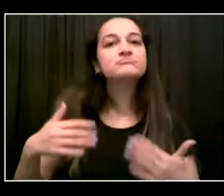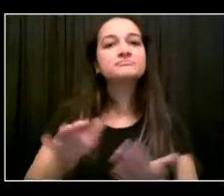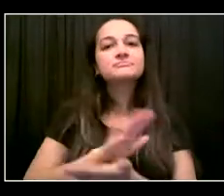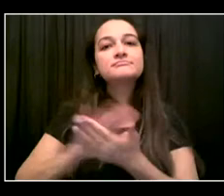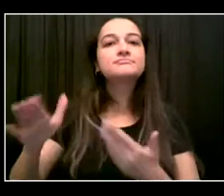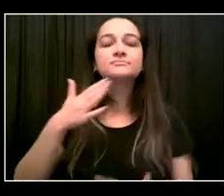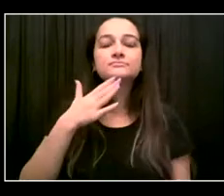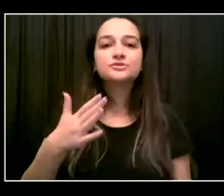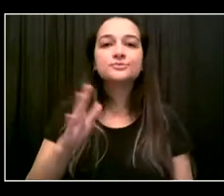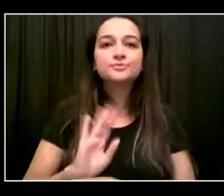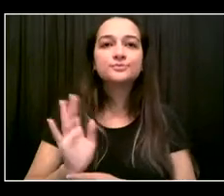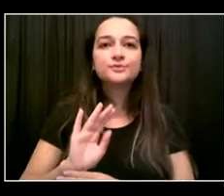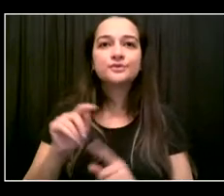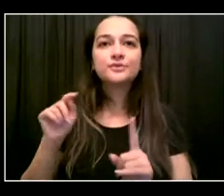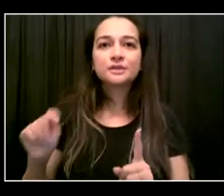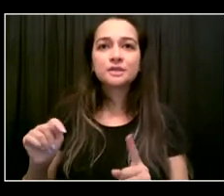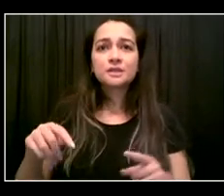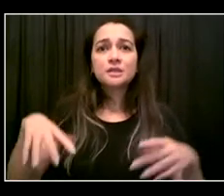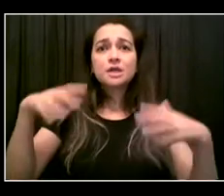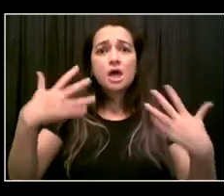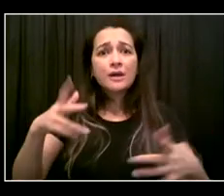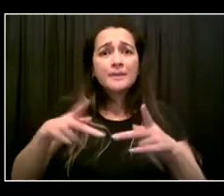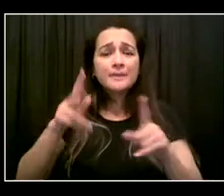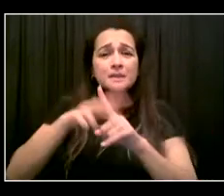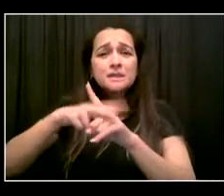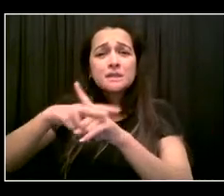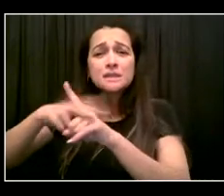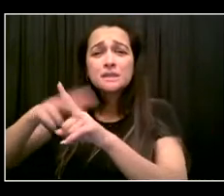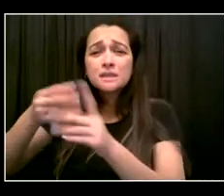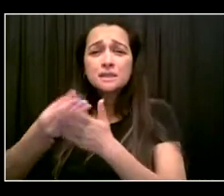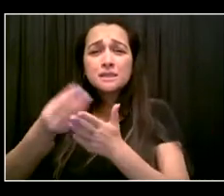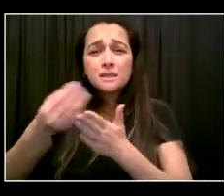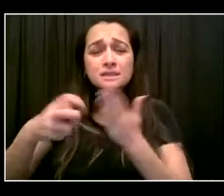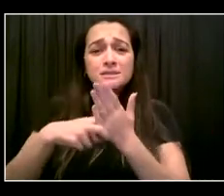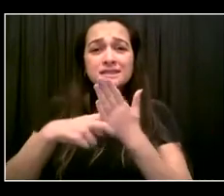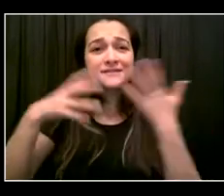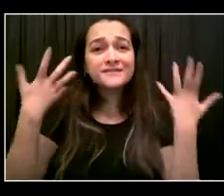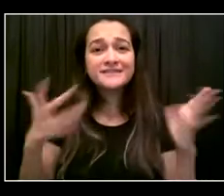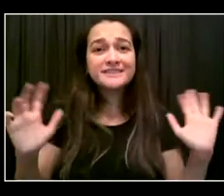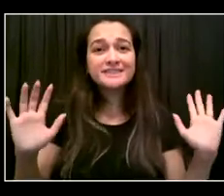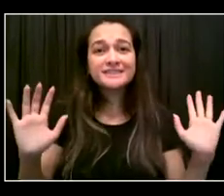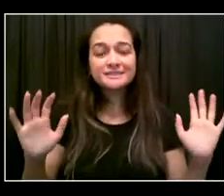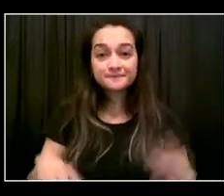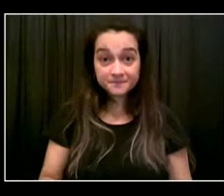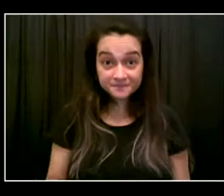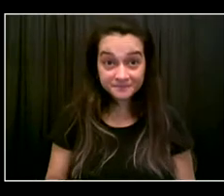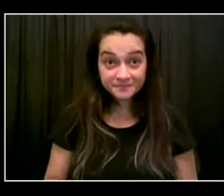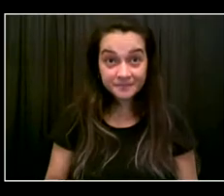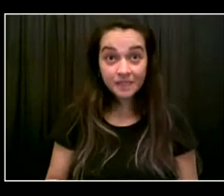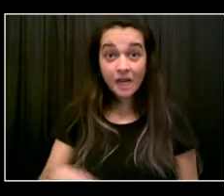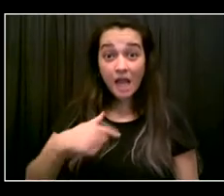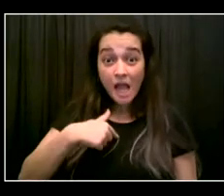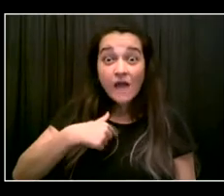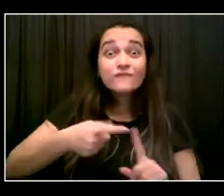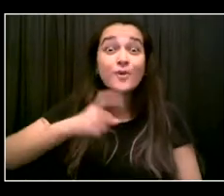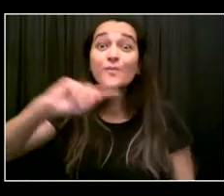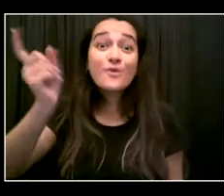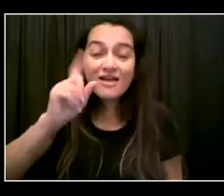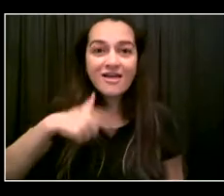back. I'm a hometown boy. I'm from East New York, Brooklyn, born and raised. And hip-hop was in my blood since like,